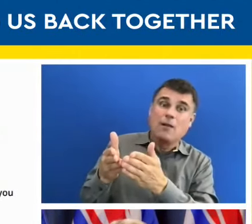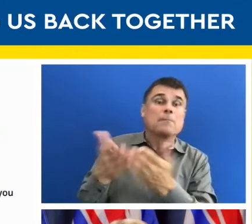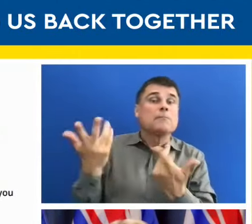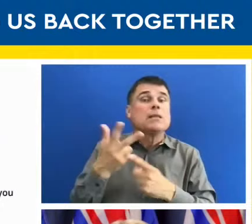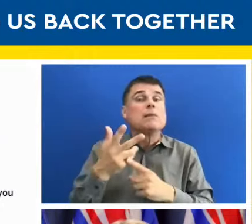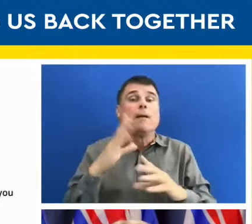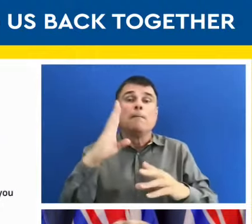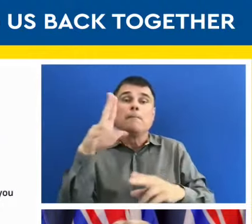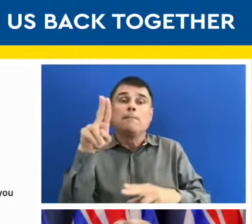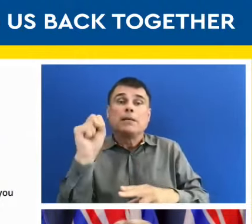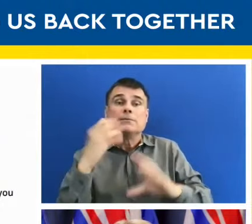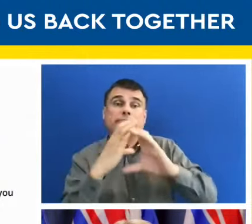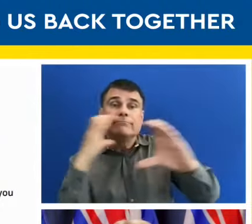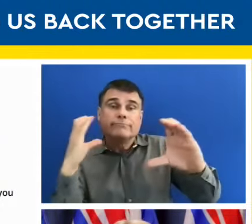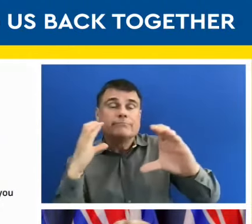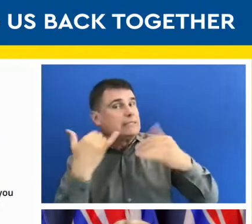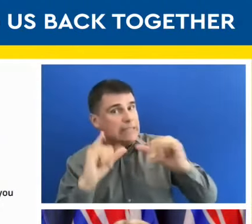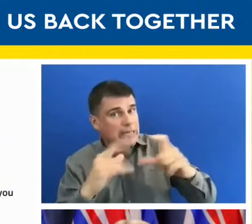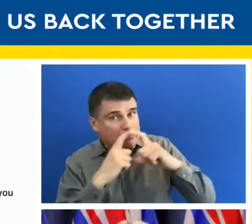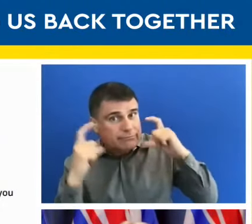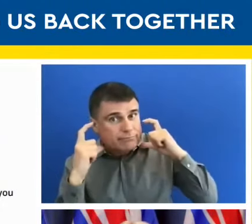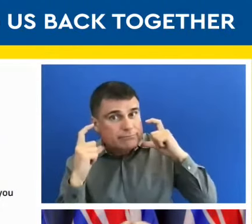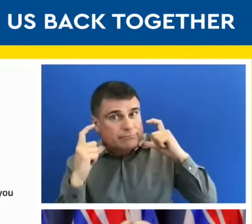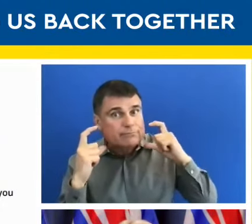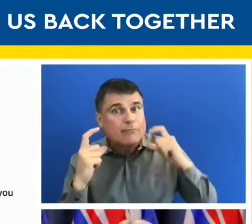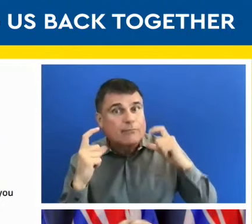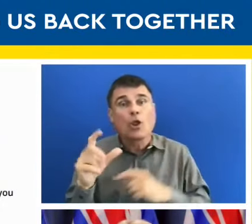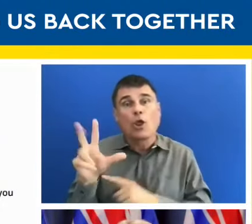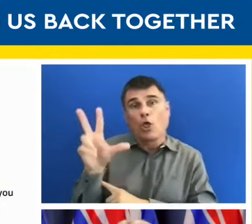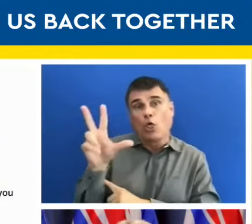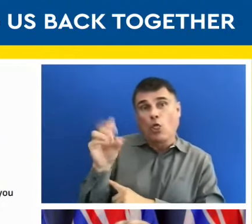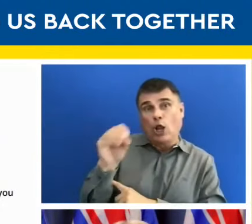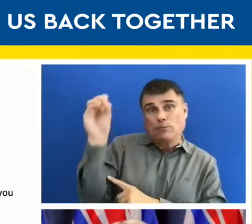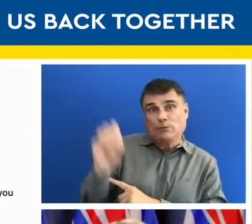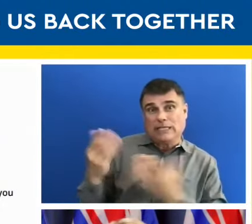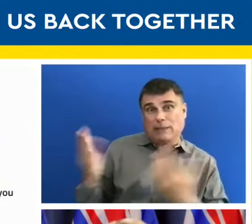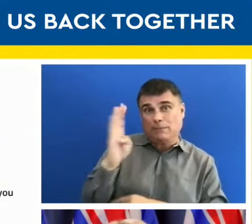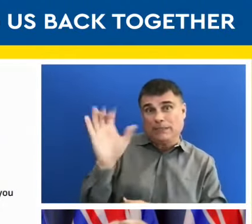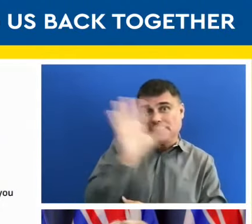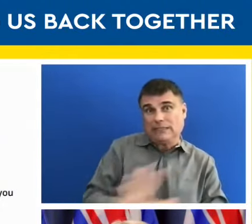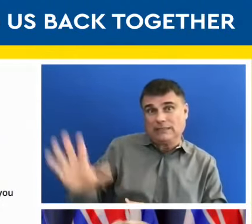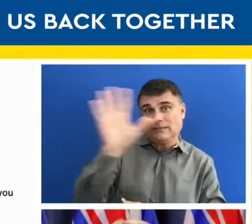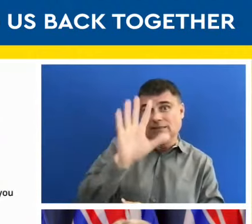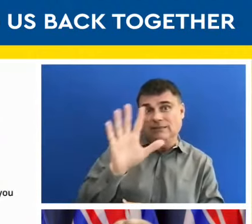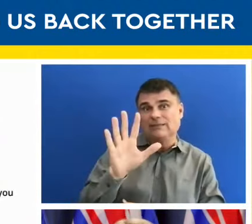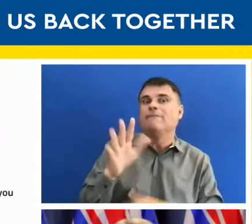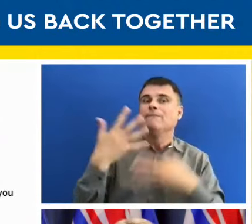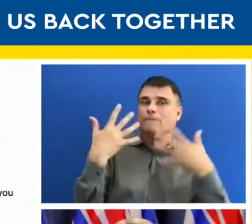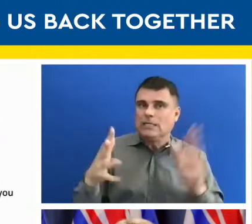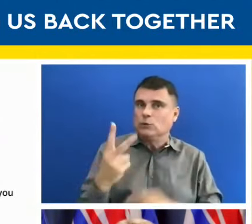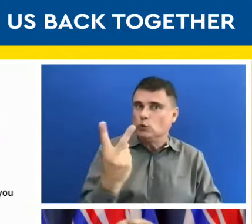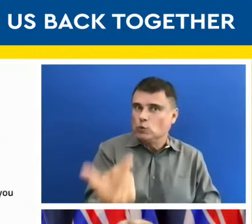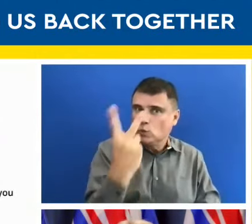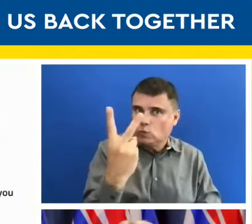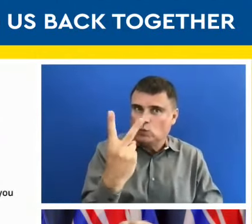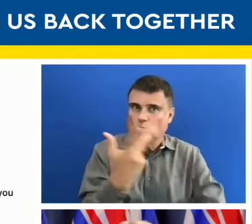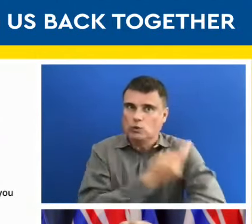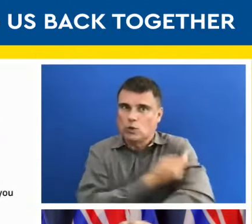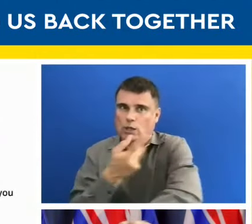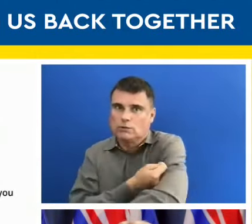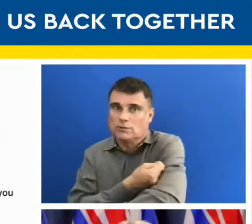only 30% of adults in B.C. have received two doses of vaccine. So as that goes up over the next few